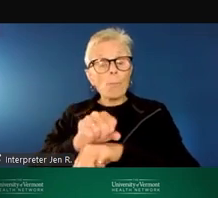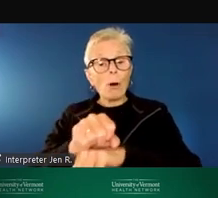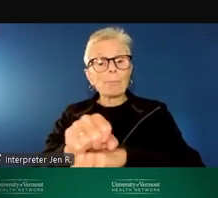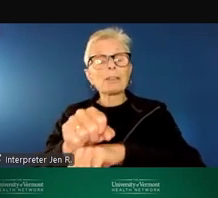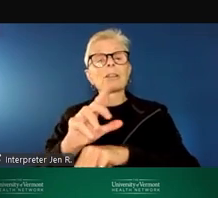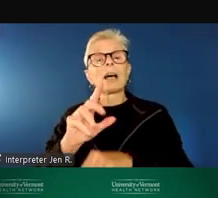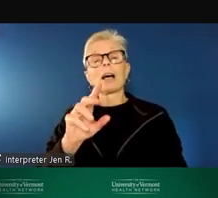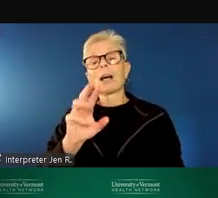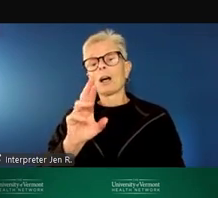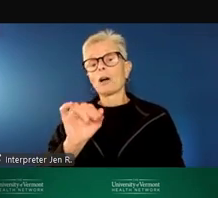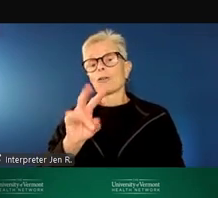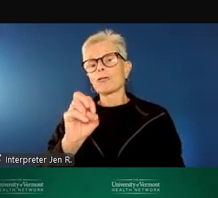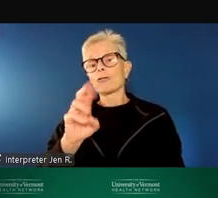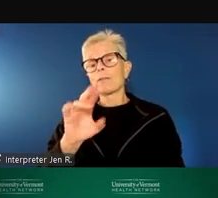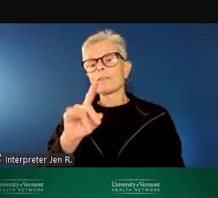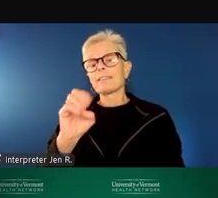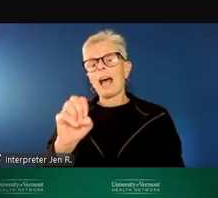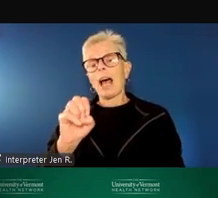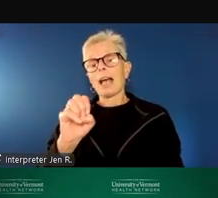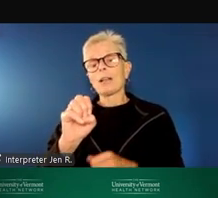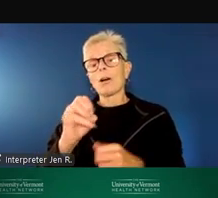location for community health centers.